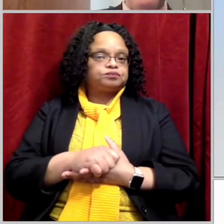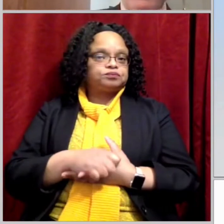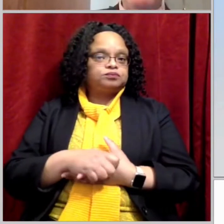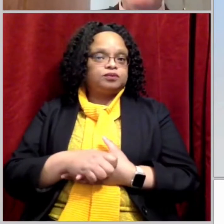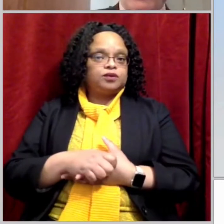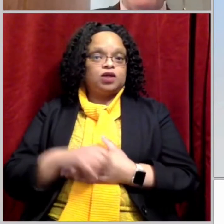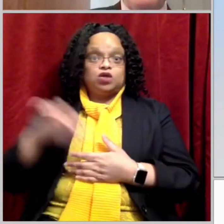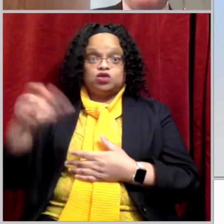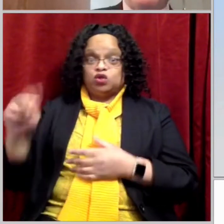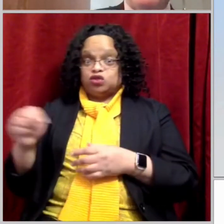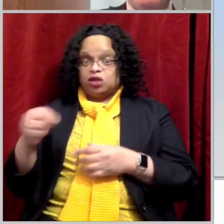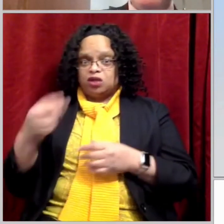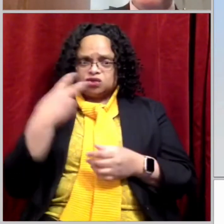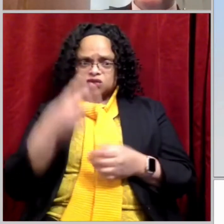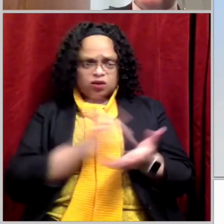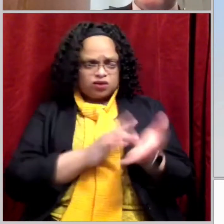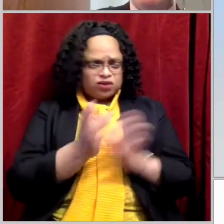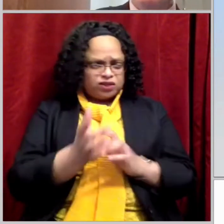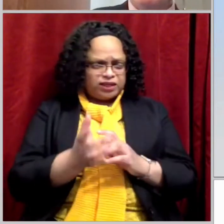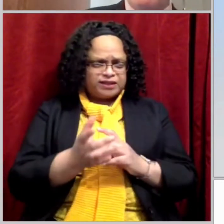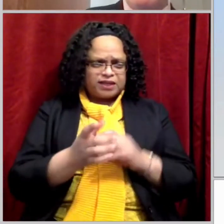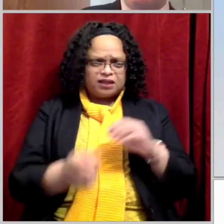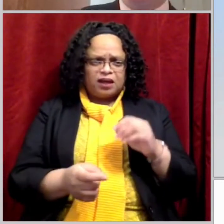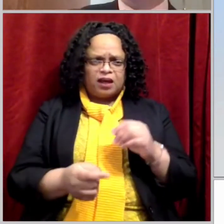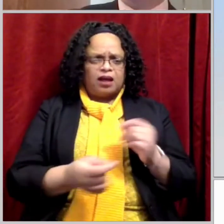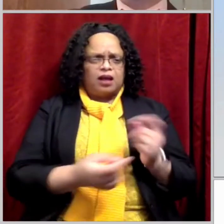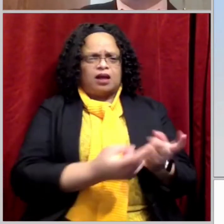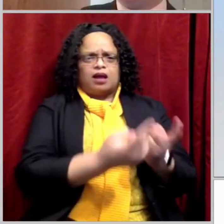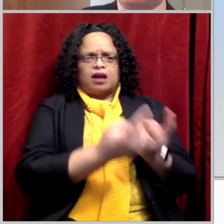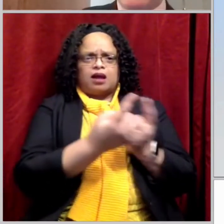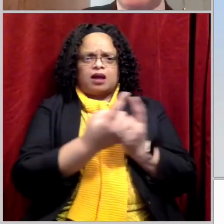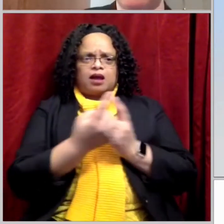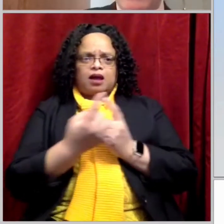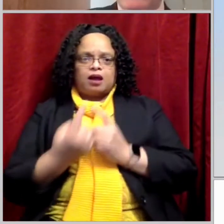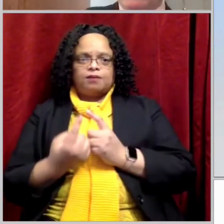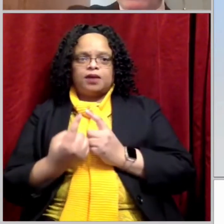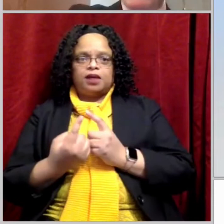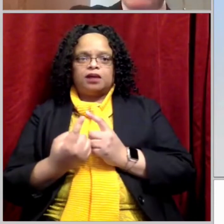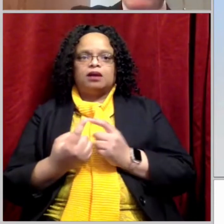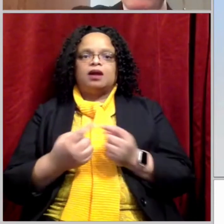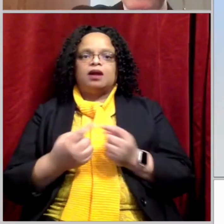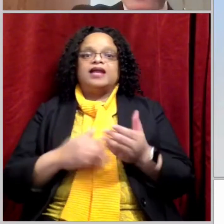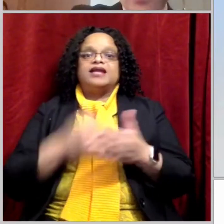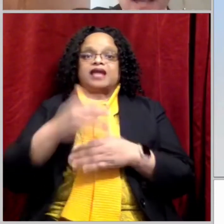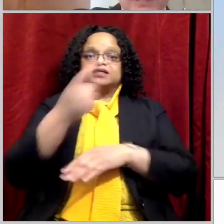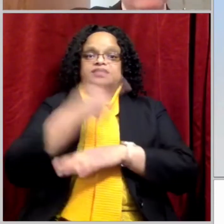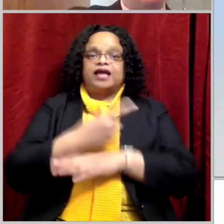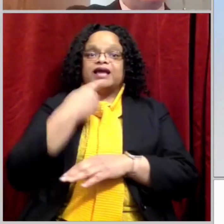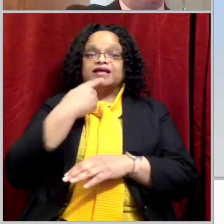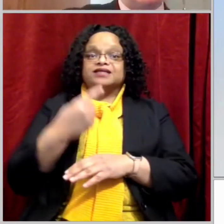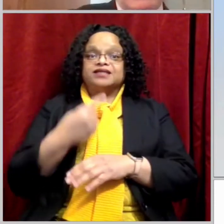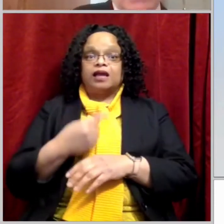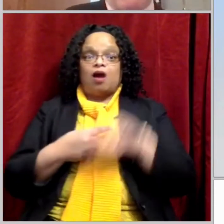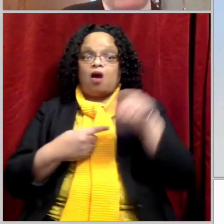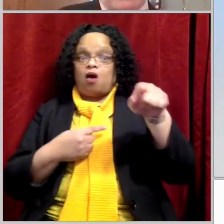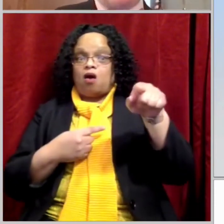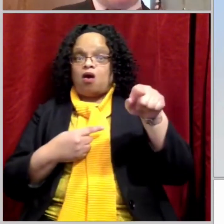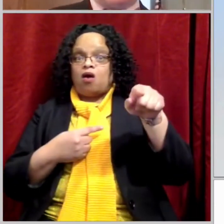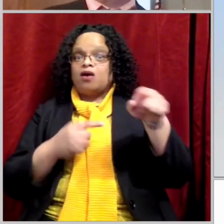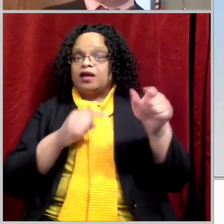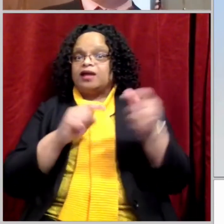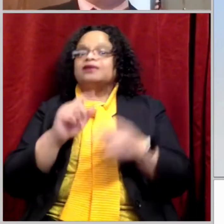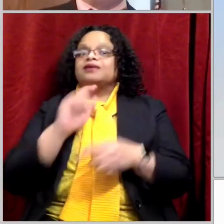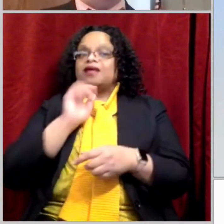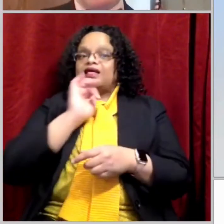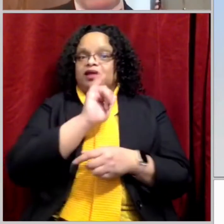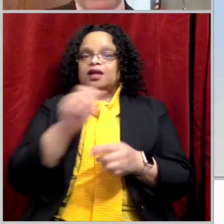John saw Jesus coming toward him the next day and said, look, this is the Lamb of God